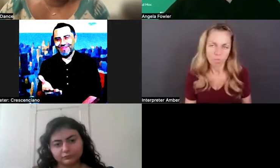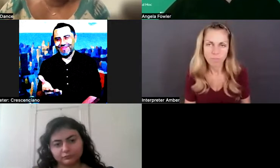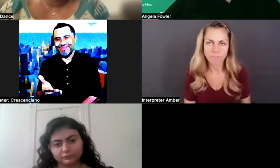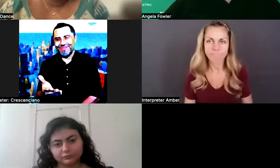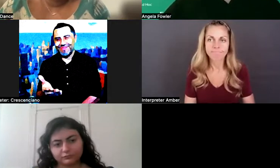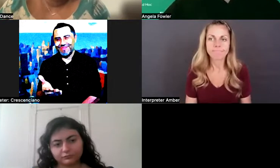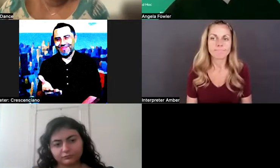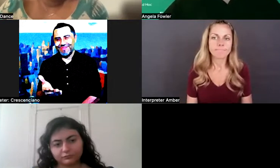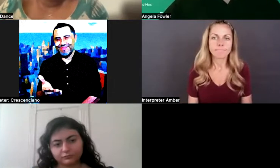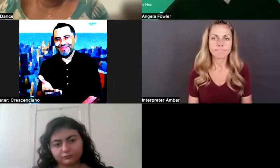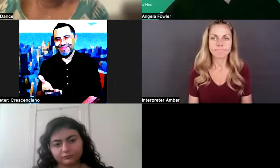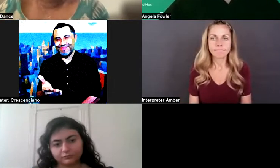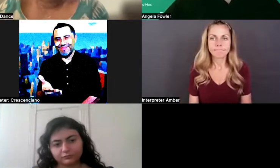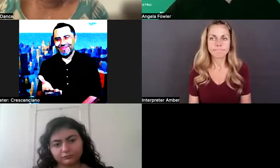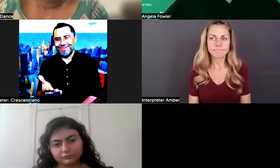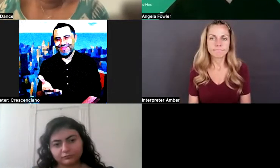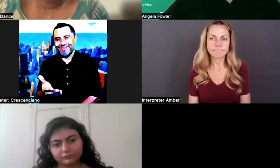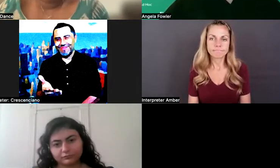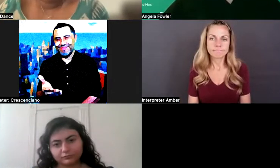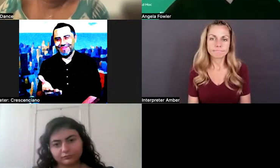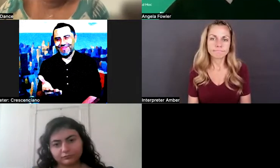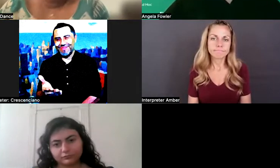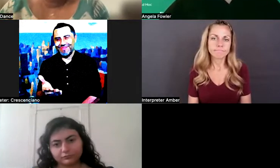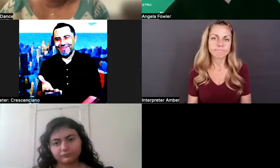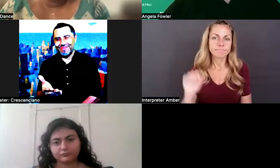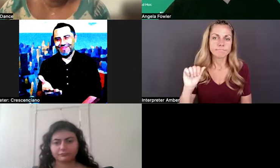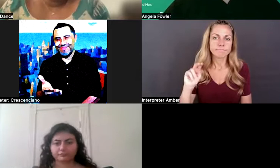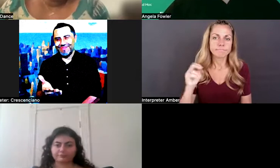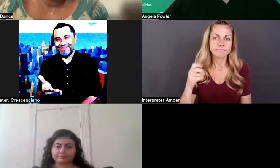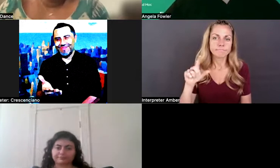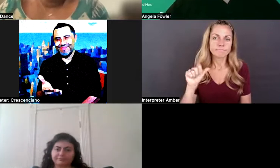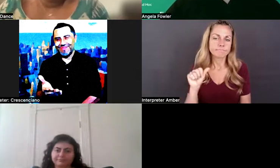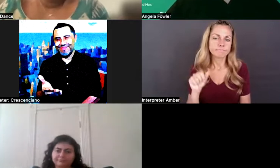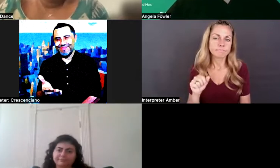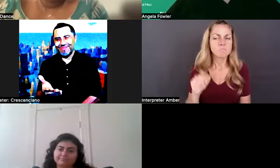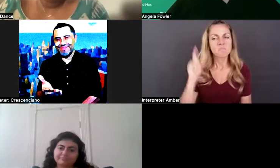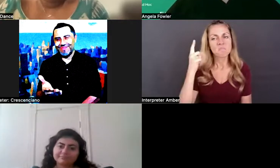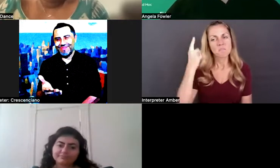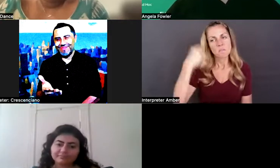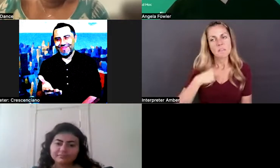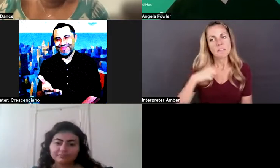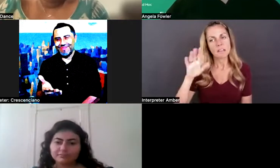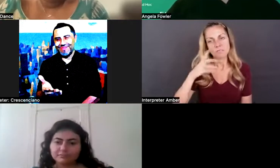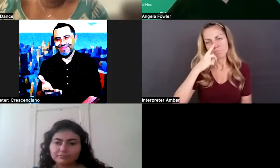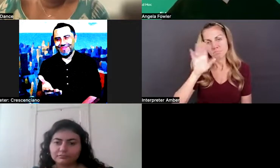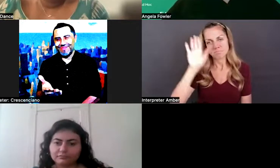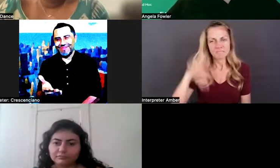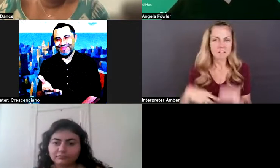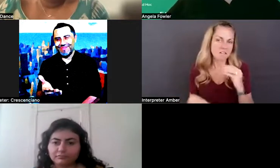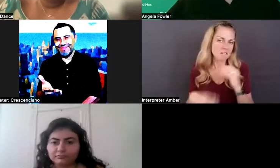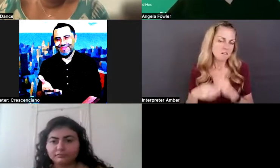Hmm. You know, for me, and if I can jump in here, it depends on the